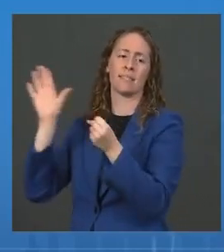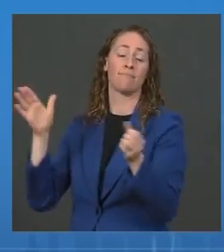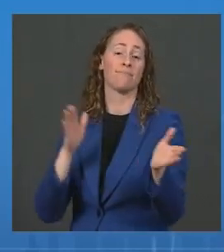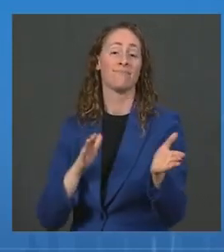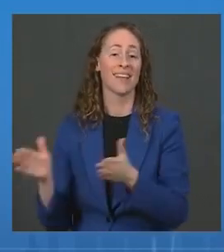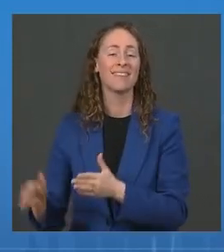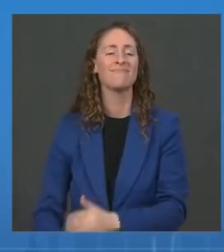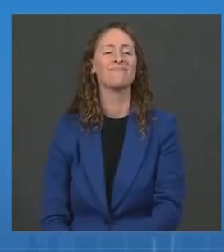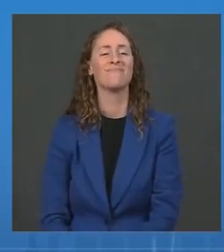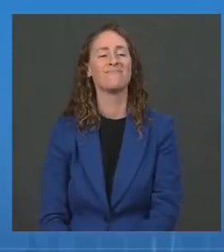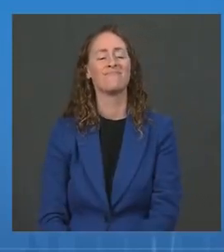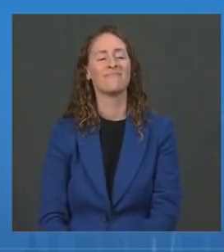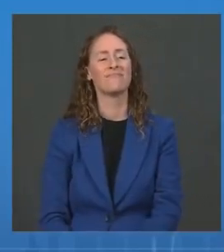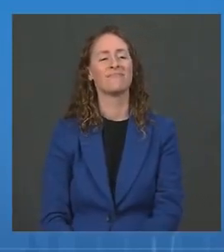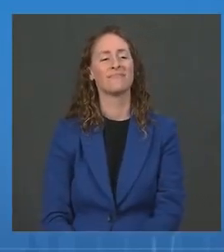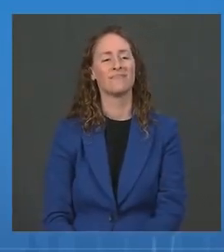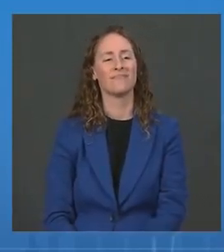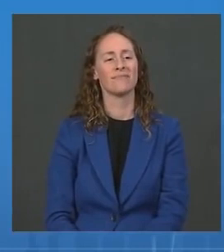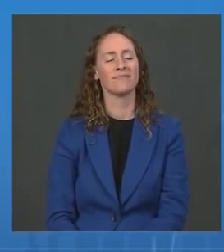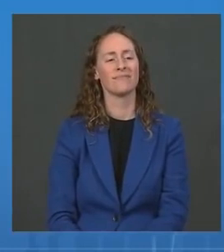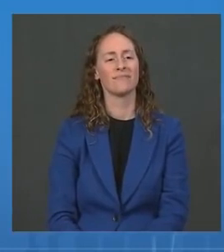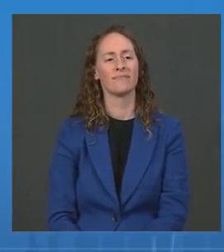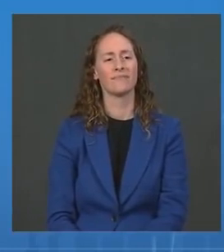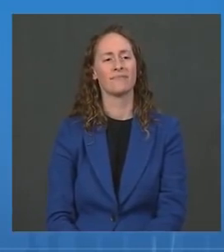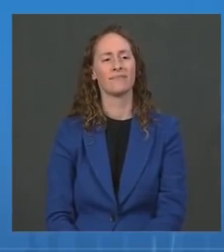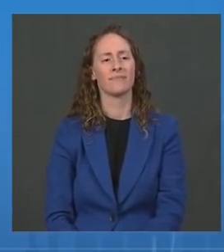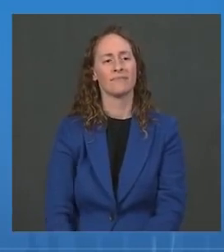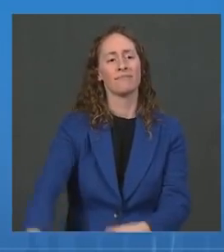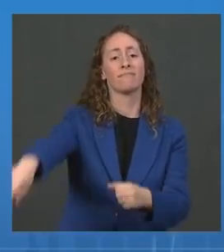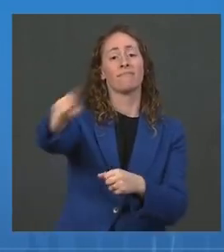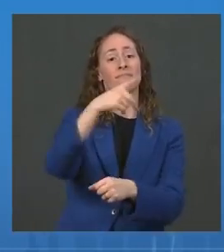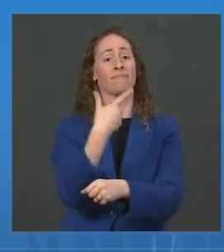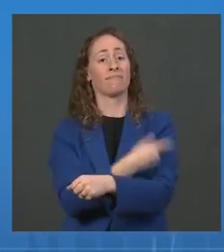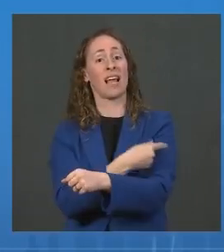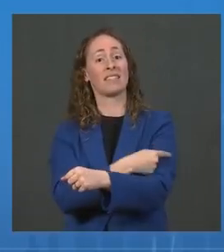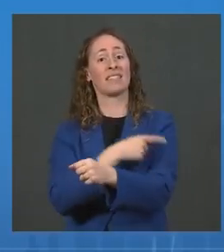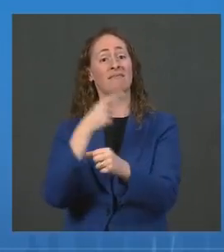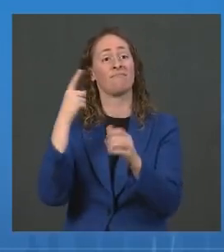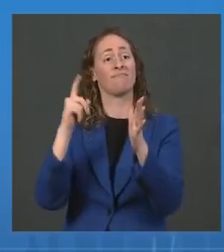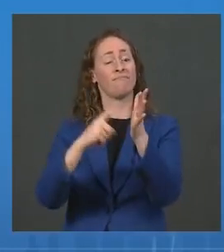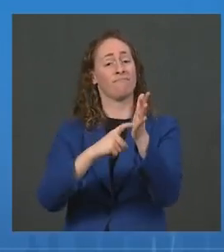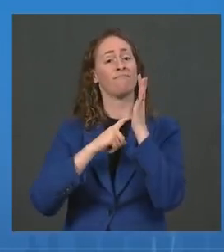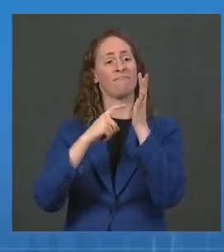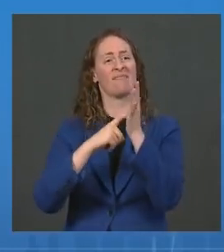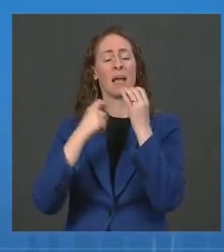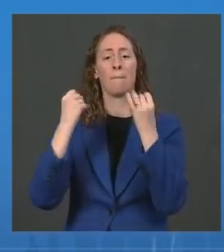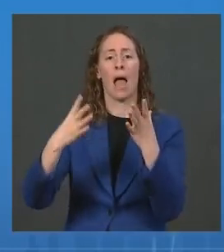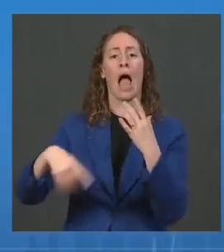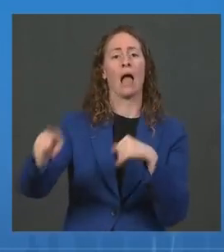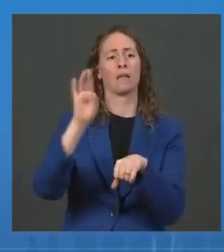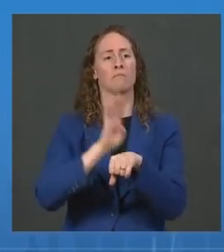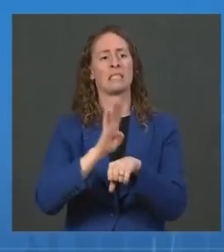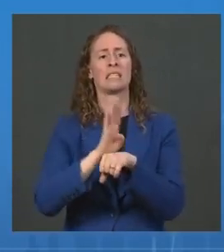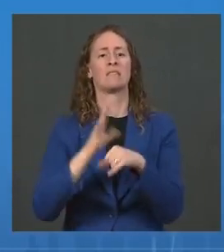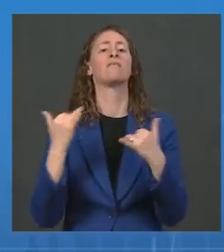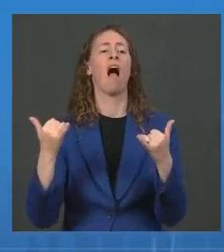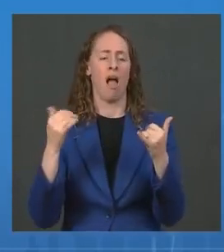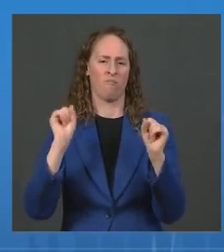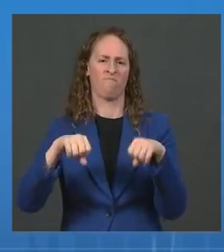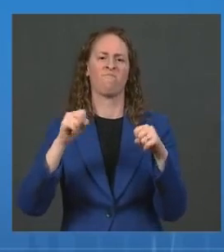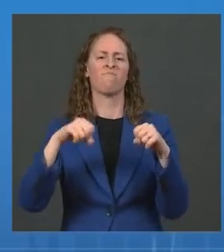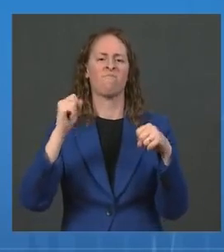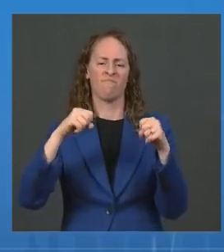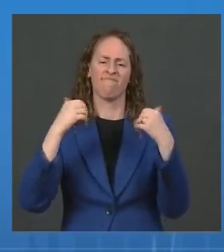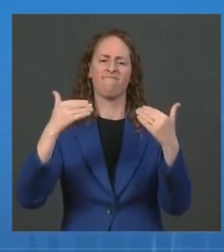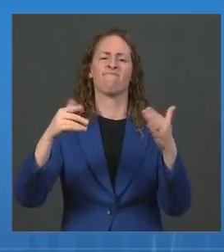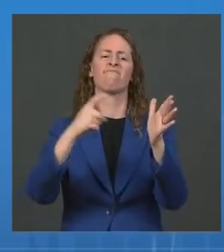requirements are the current standard employed by so many corporations. The President's actions will accelerate